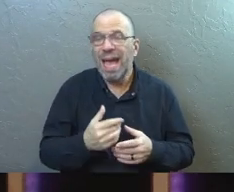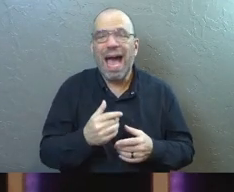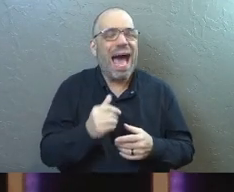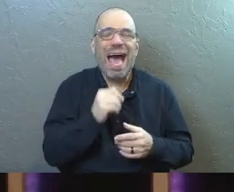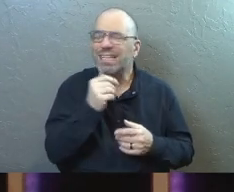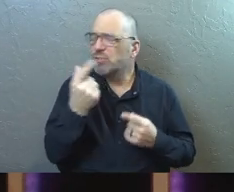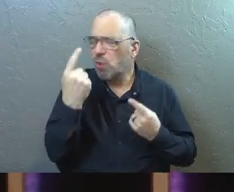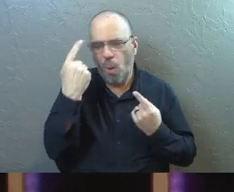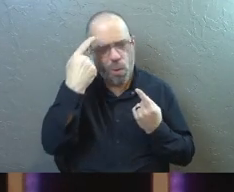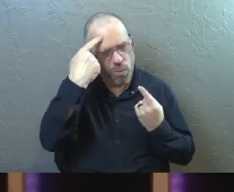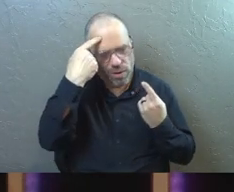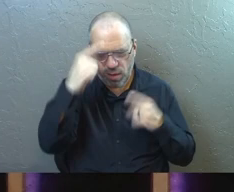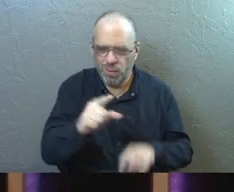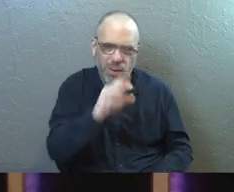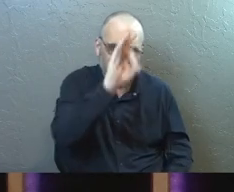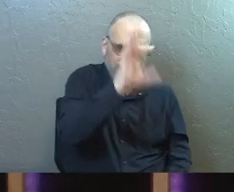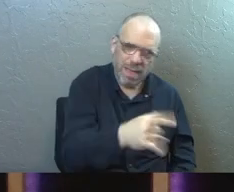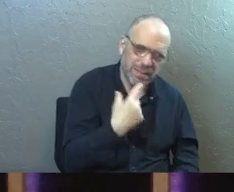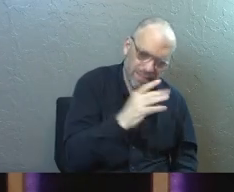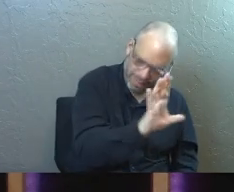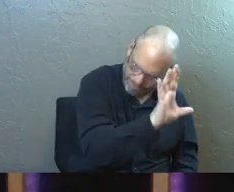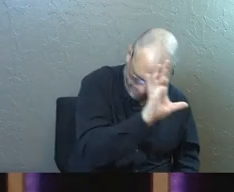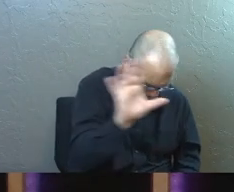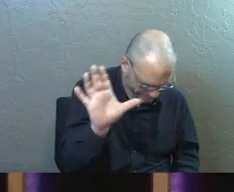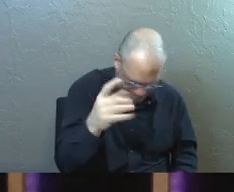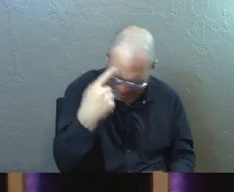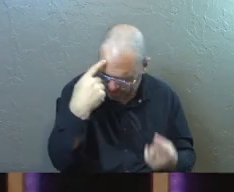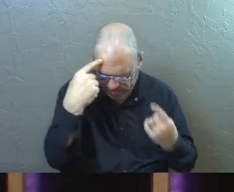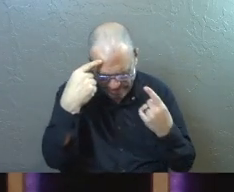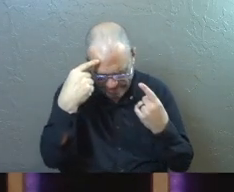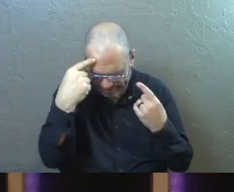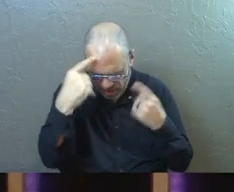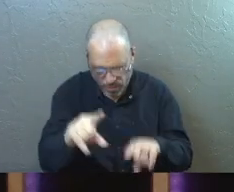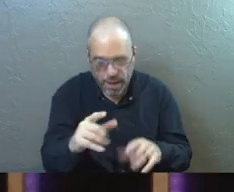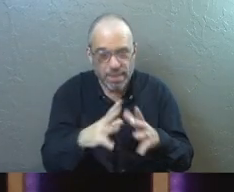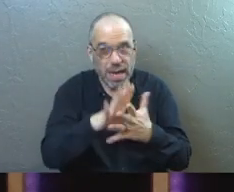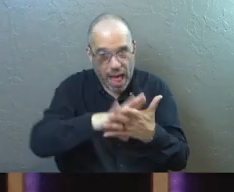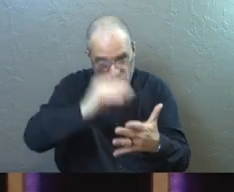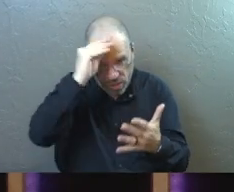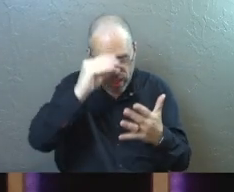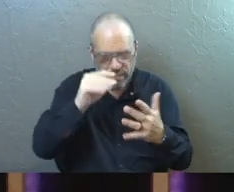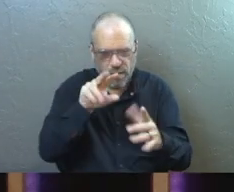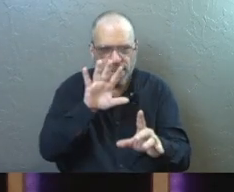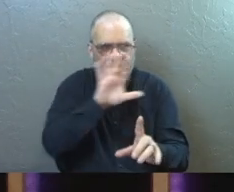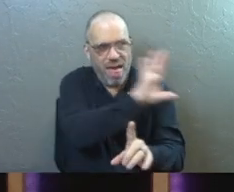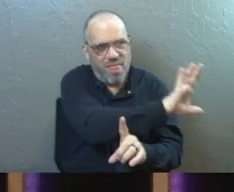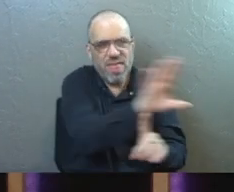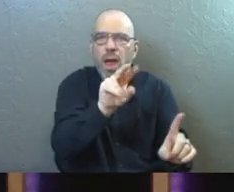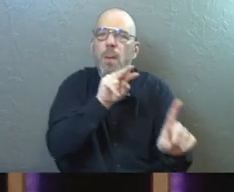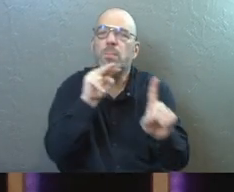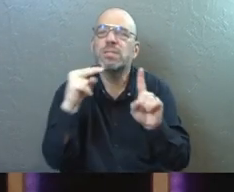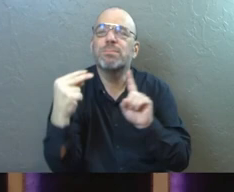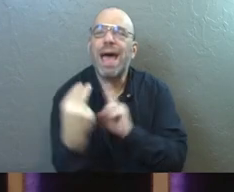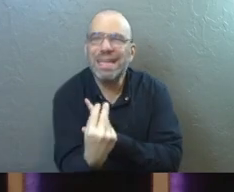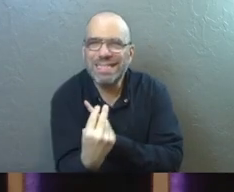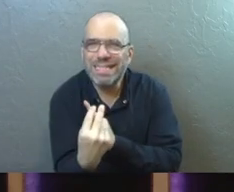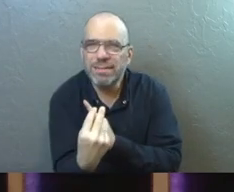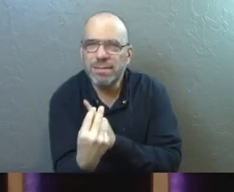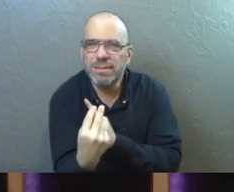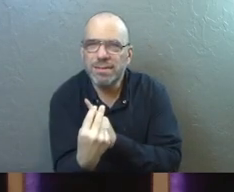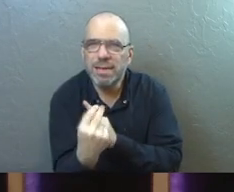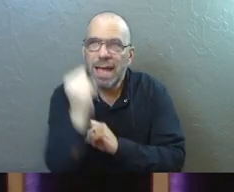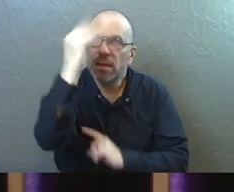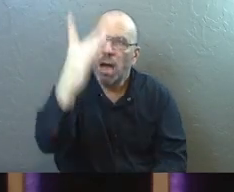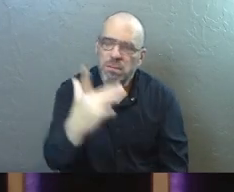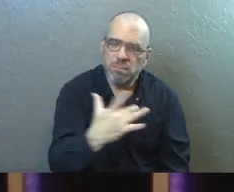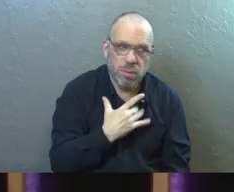agree with everything that other pastors say. But I learn a lot from the perspectives of other pastors. And God